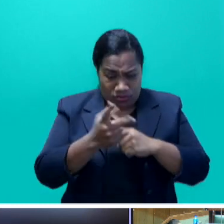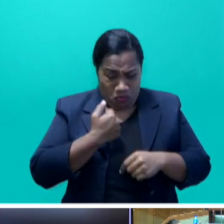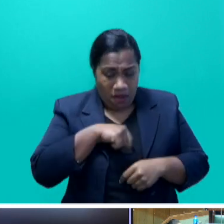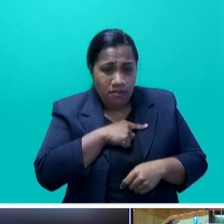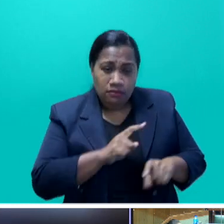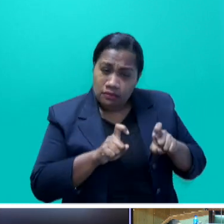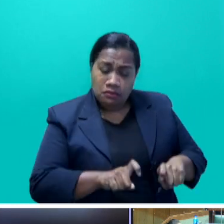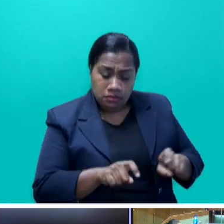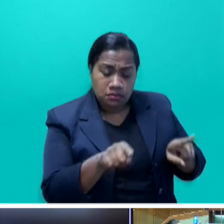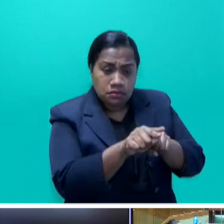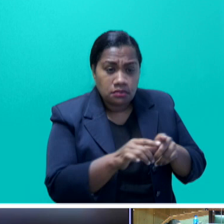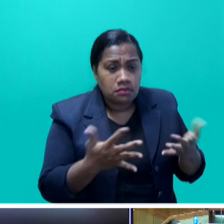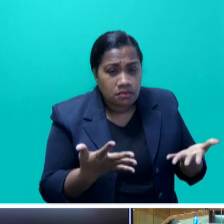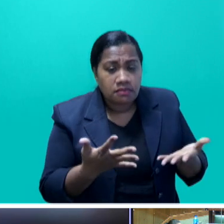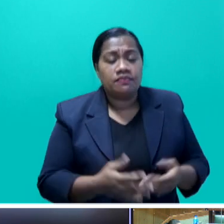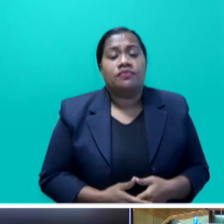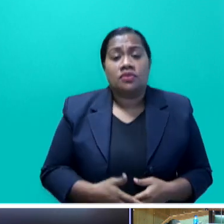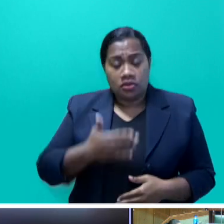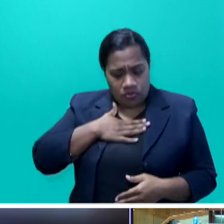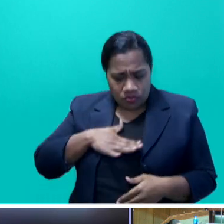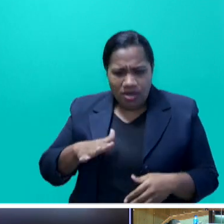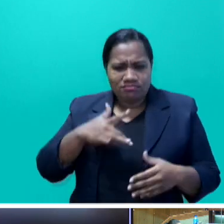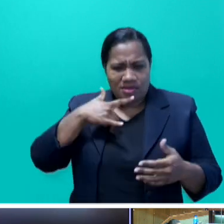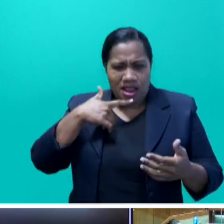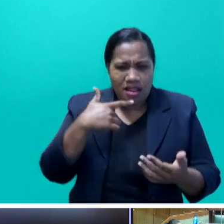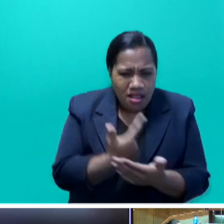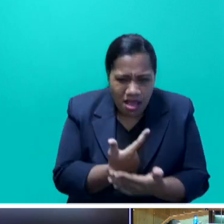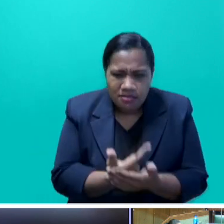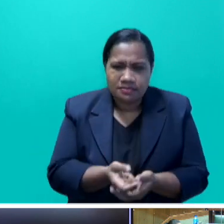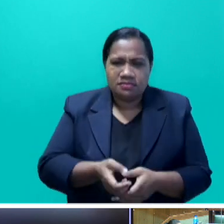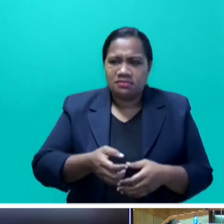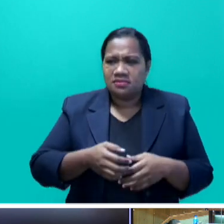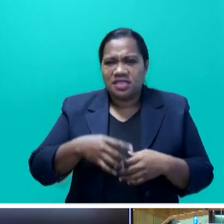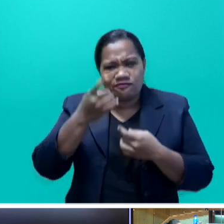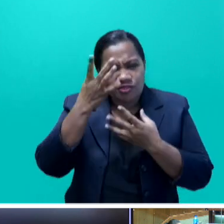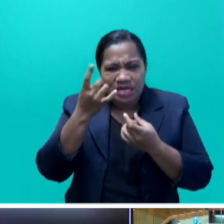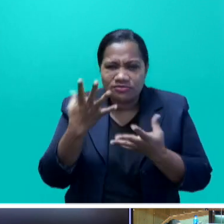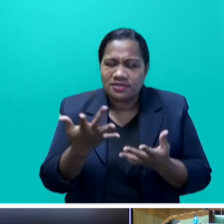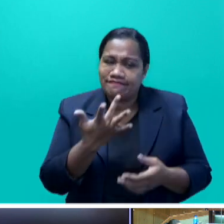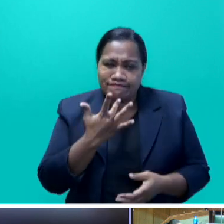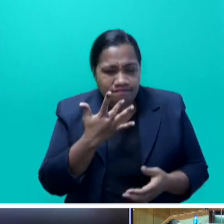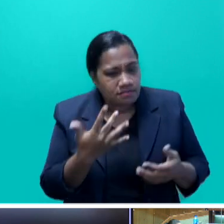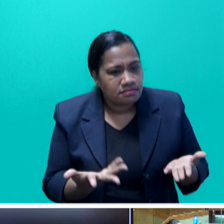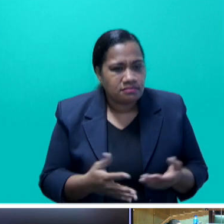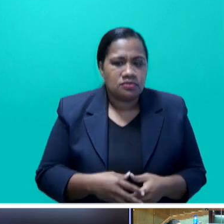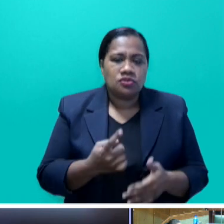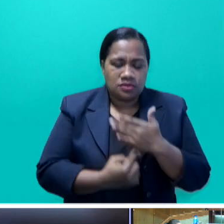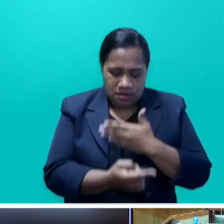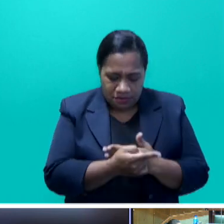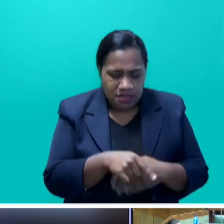Do you want to let lies, misinformation and unholy insanity lead people into early graves?